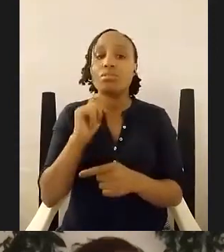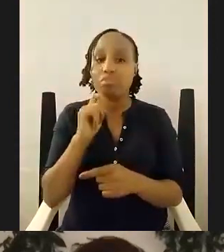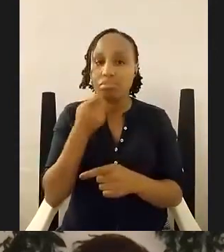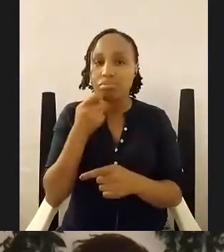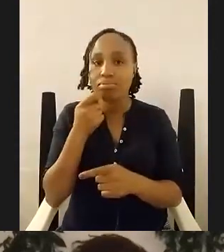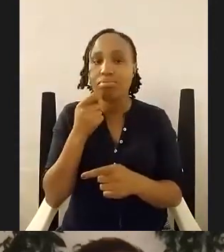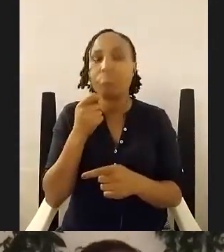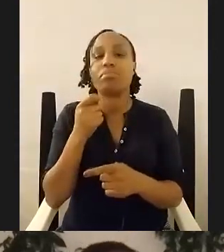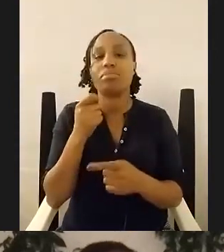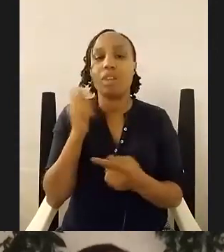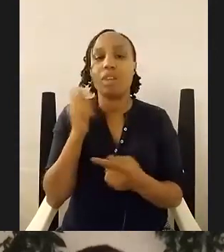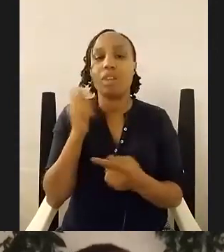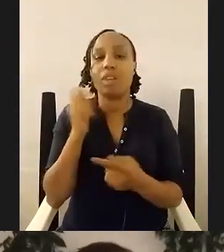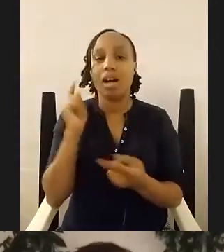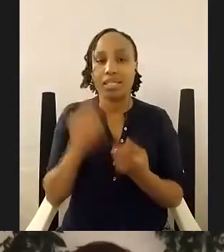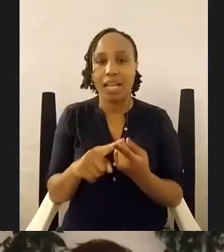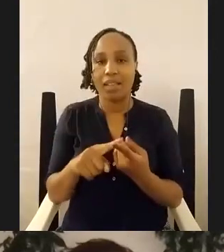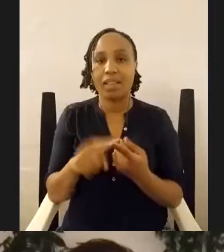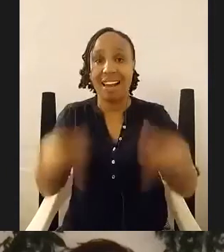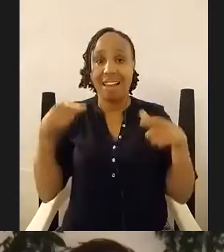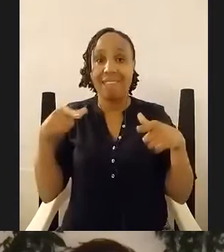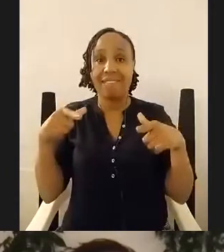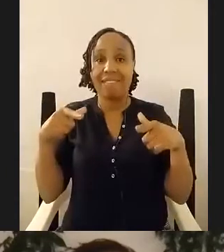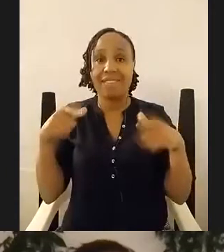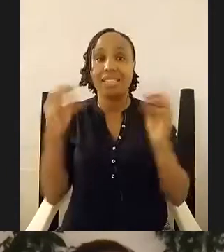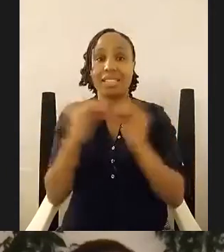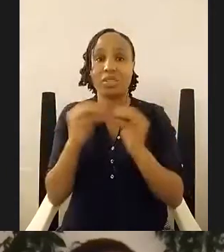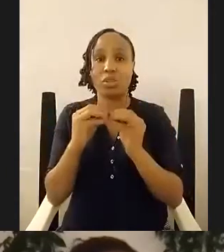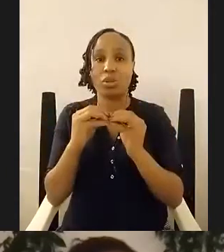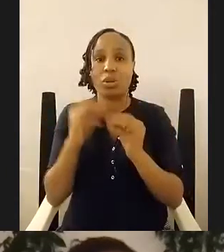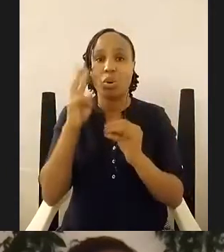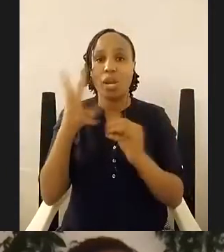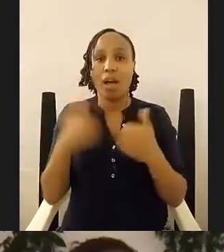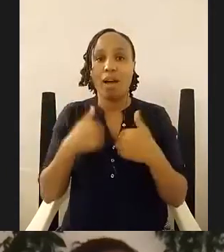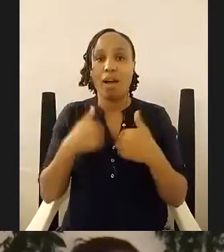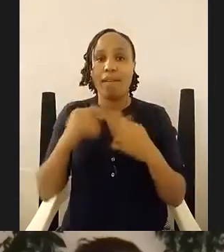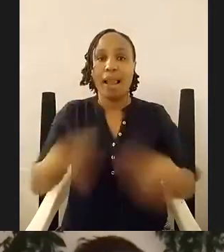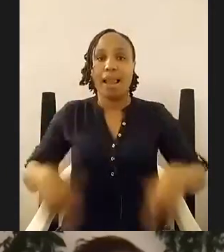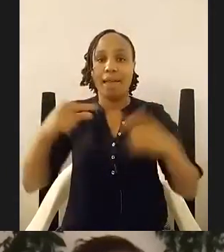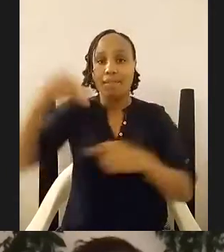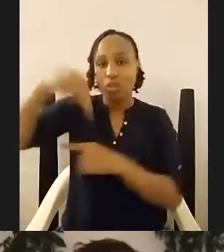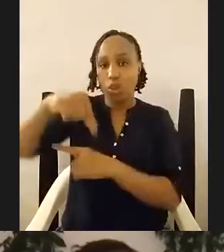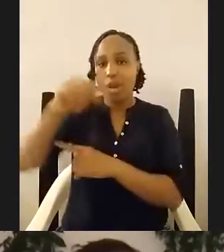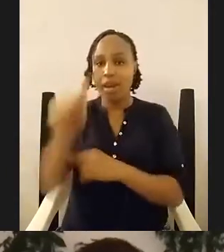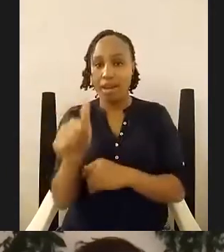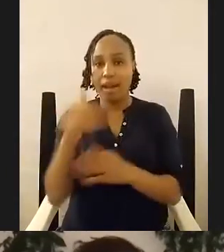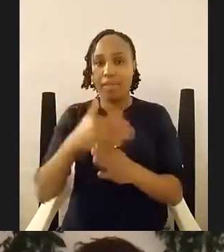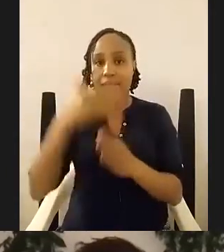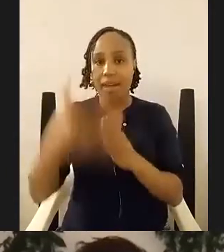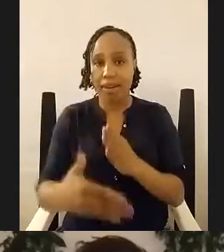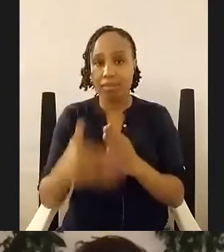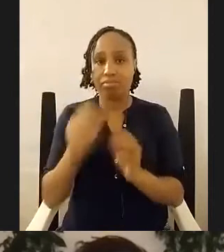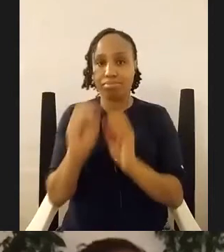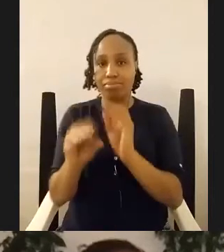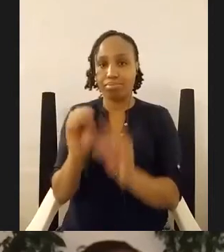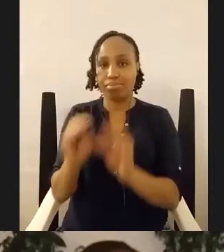this is a live session it will feature a live q a at the end so please submit your questions to us and the panelists using the question function on